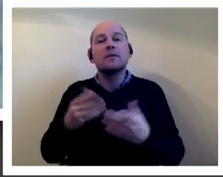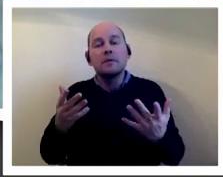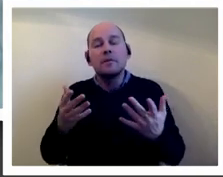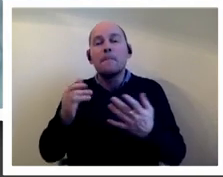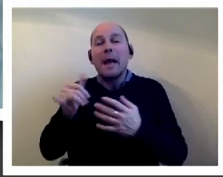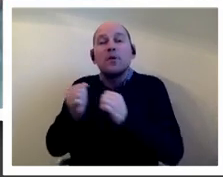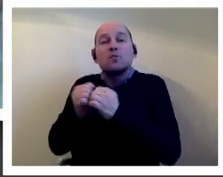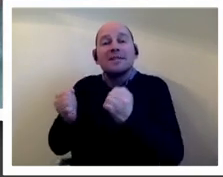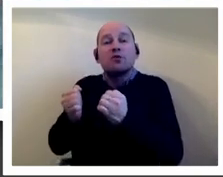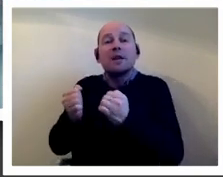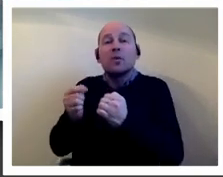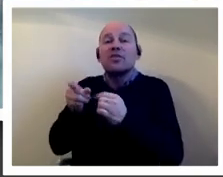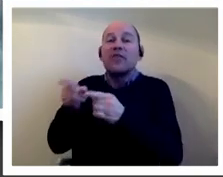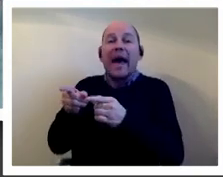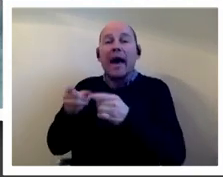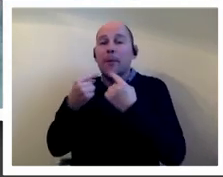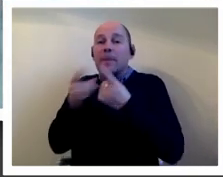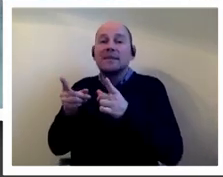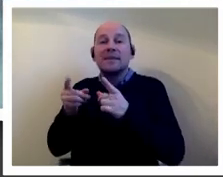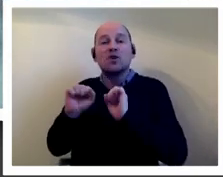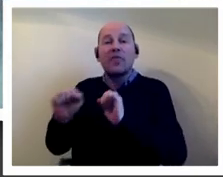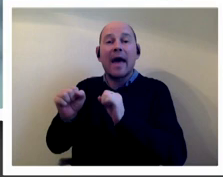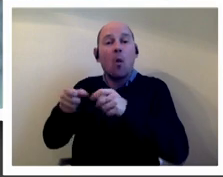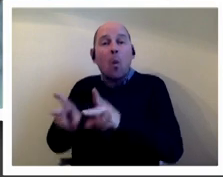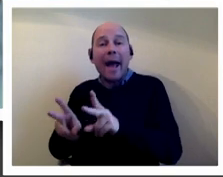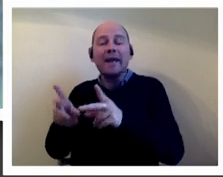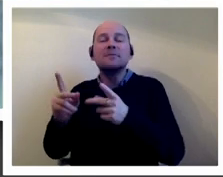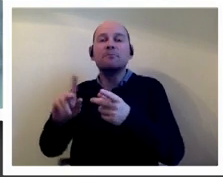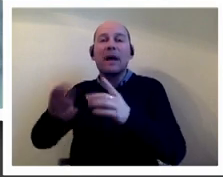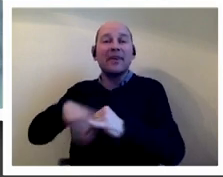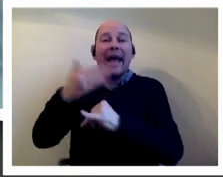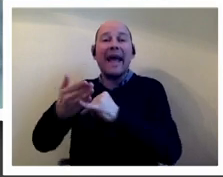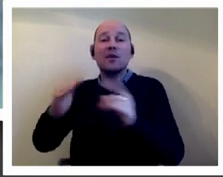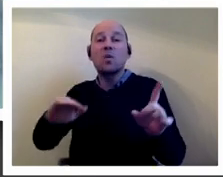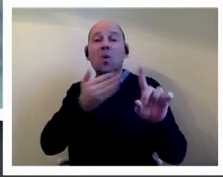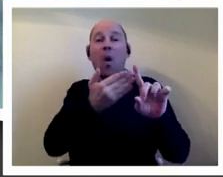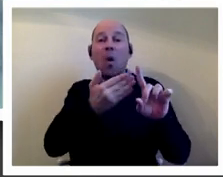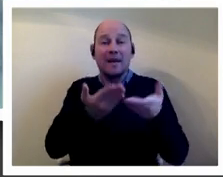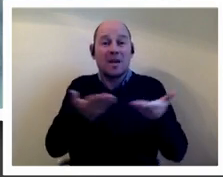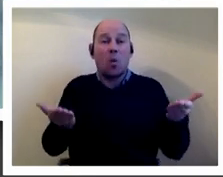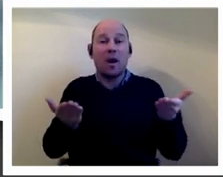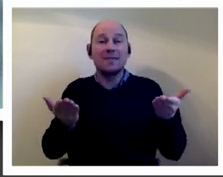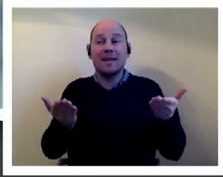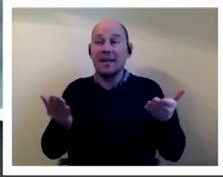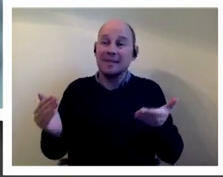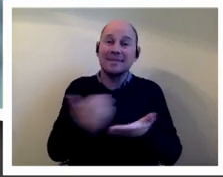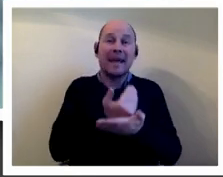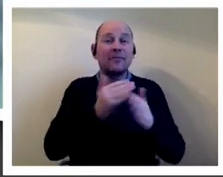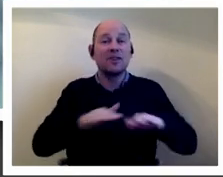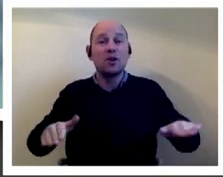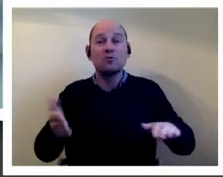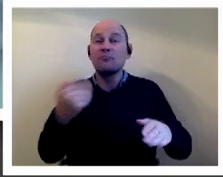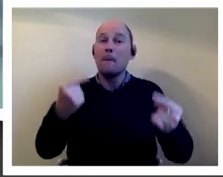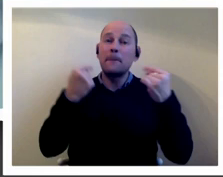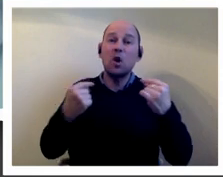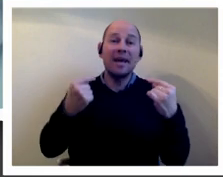but you know the kind of the end goal is not broadly the same you know equality and saving children from from bullying and things like that and who doesn't want